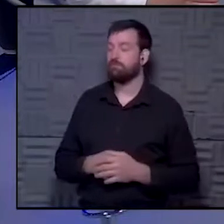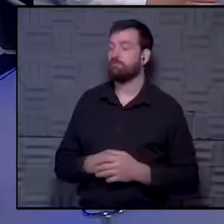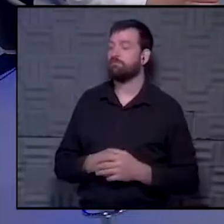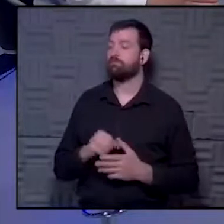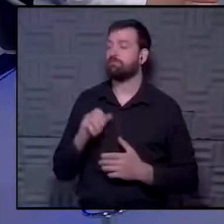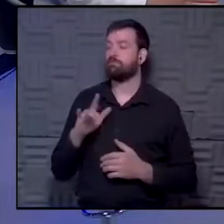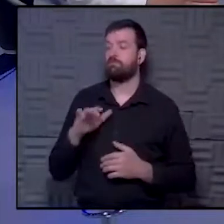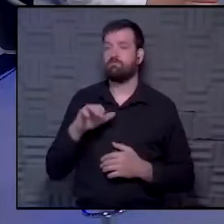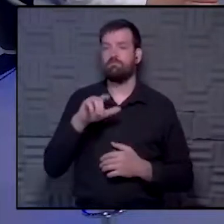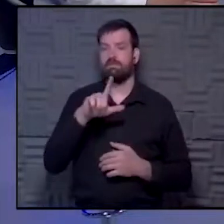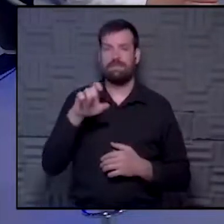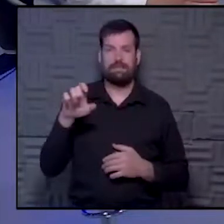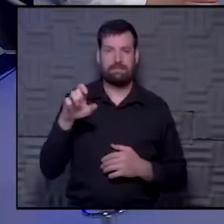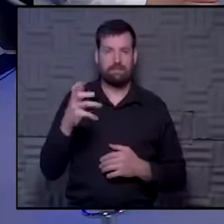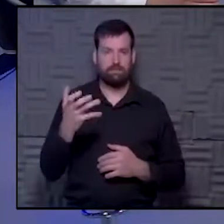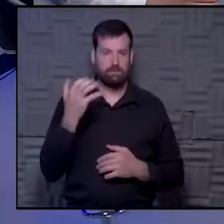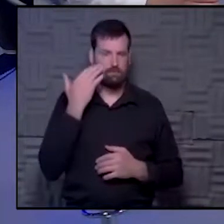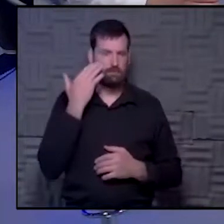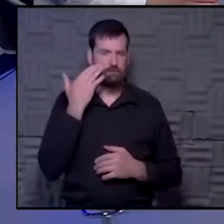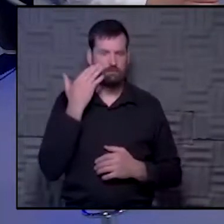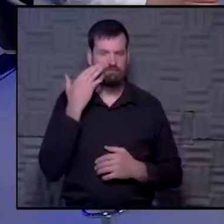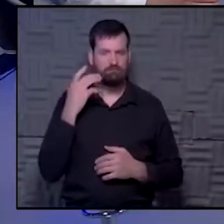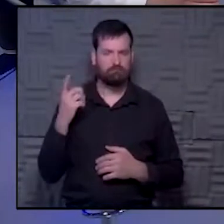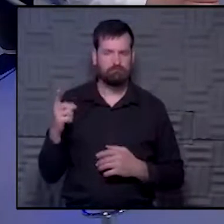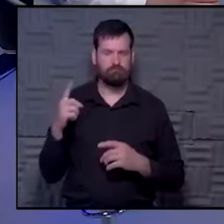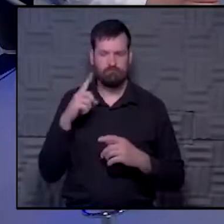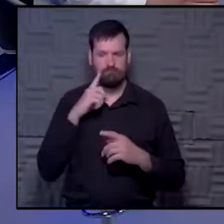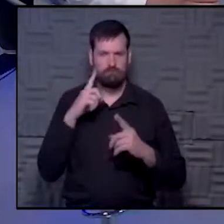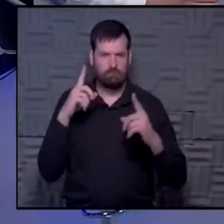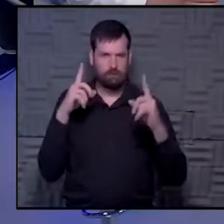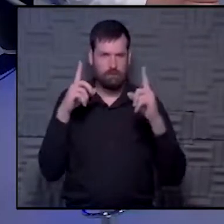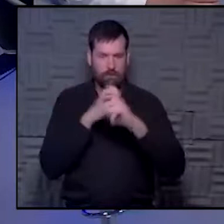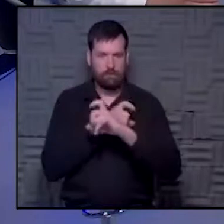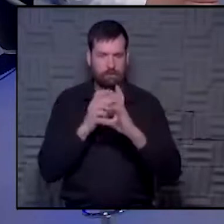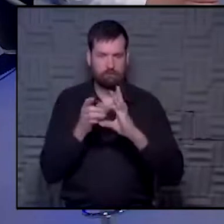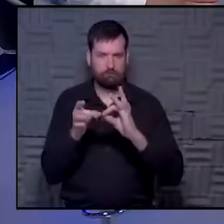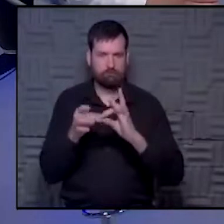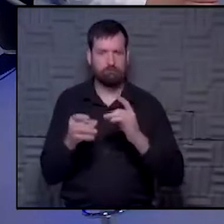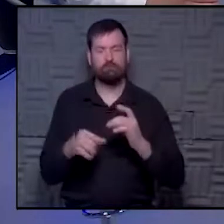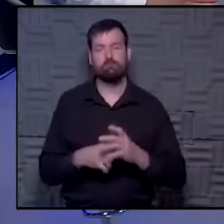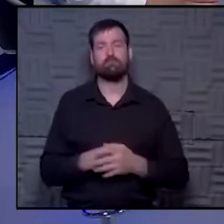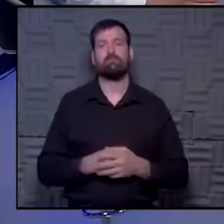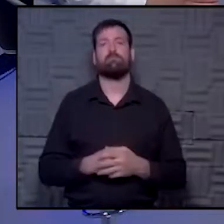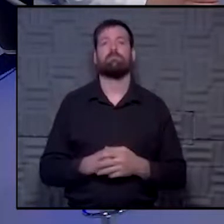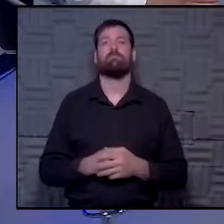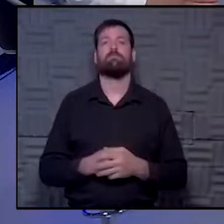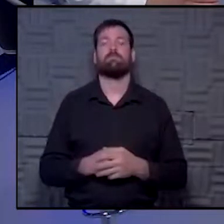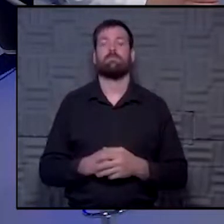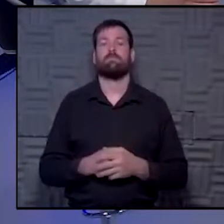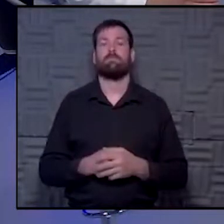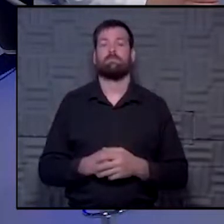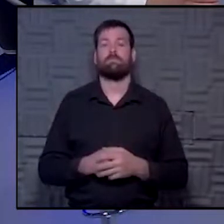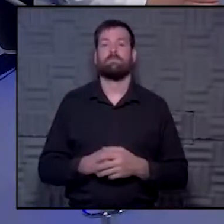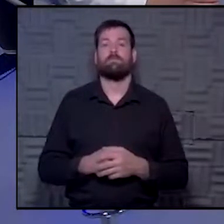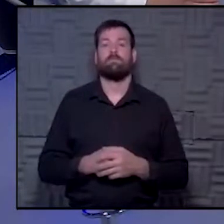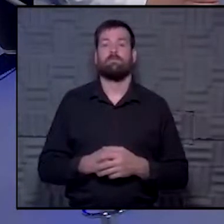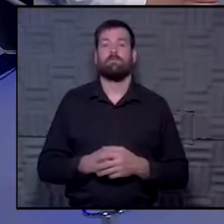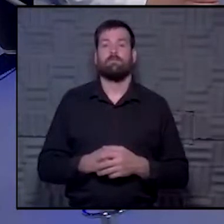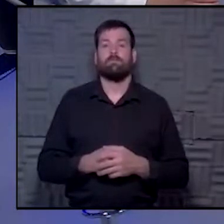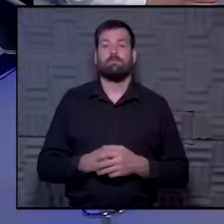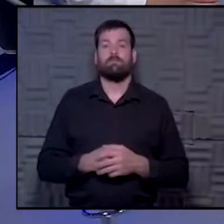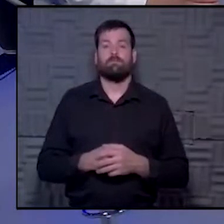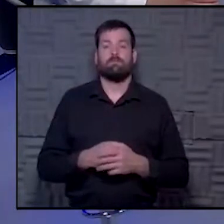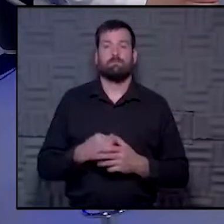So Lee wants to know, this is kind of a little complicated or hard for me to say it, but if the vaccine is not